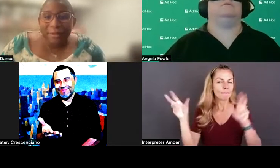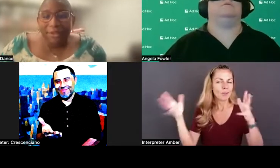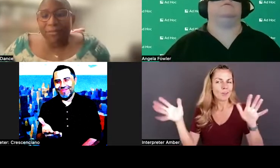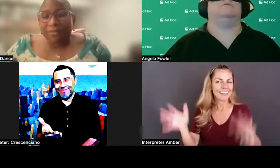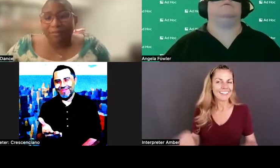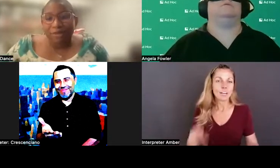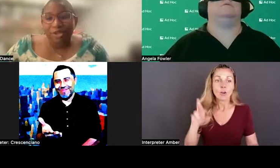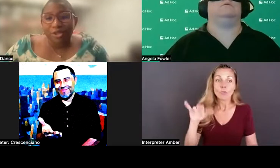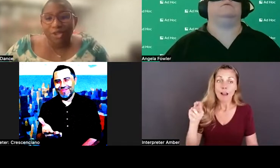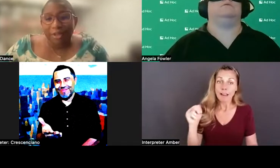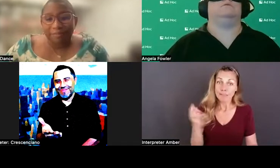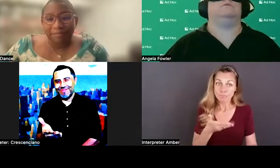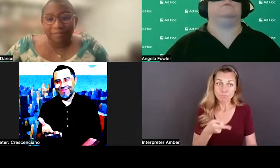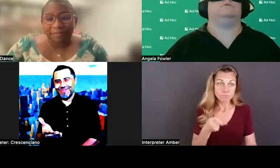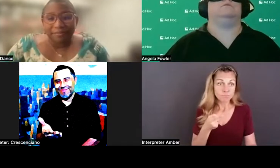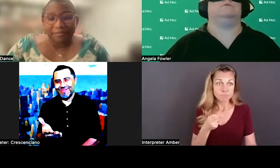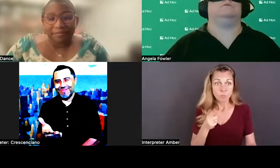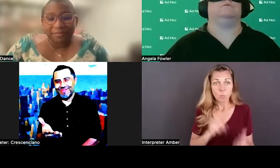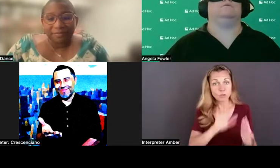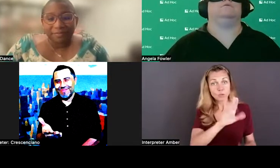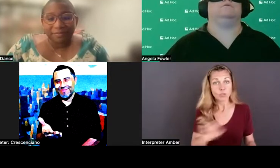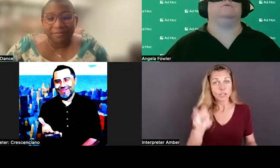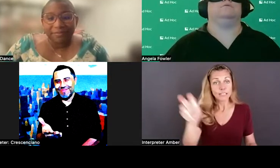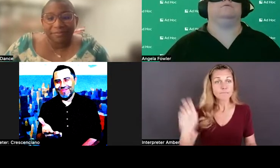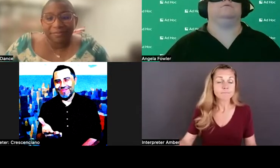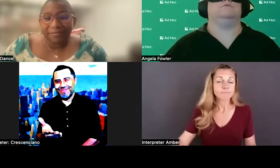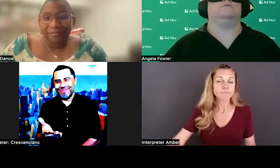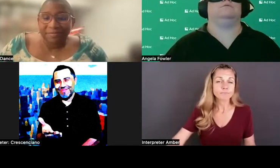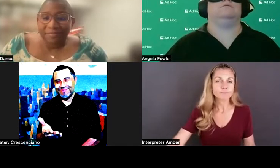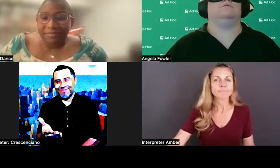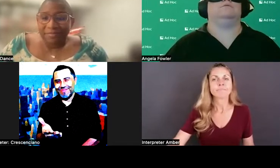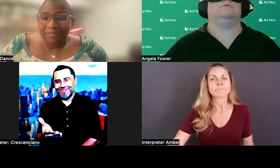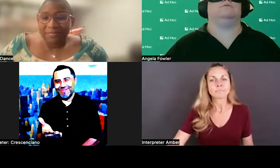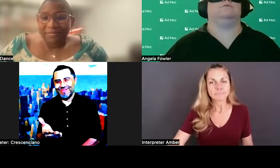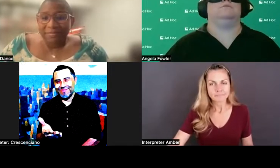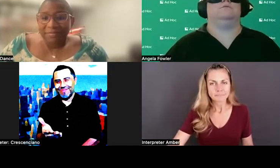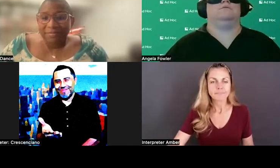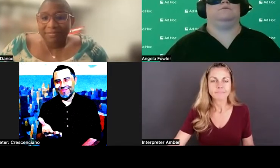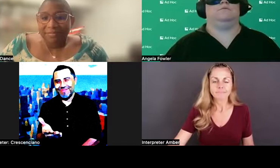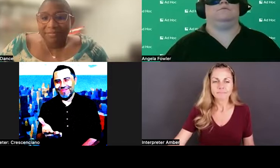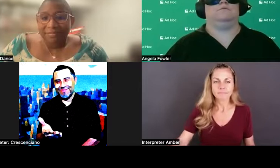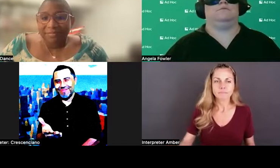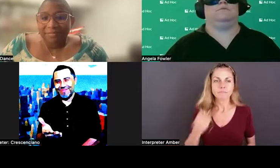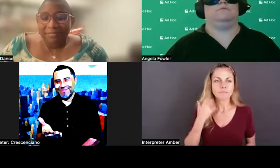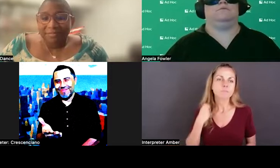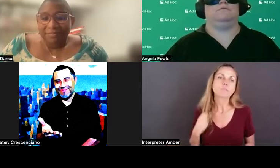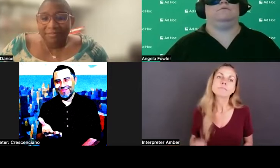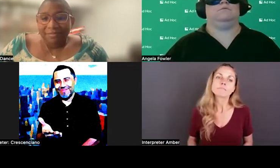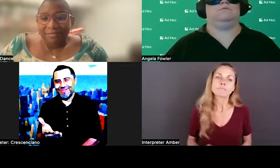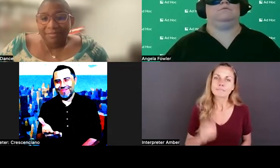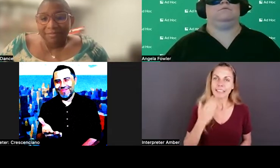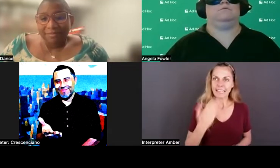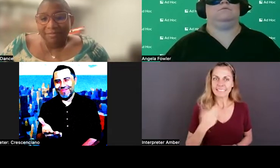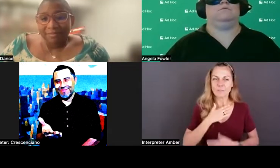Ryan, how about you? What's your journey? Uh, thanks. Um, I appreciate, uh, the question, Ariel, and